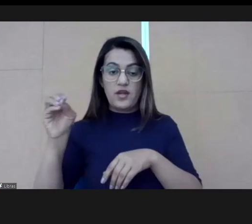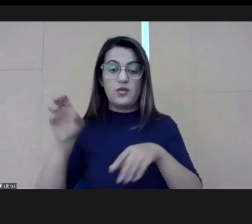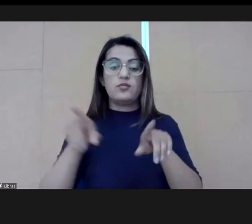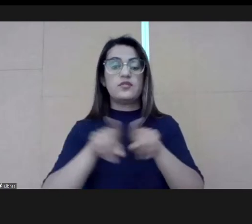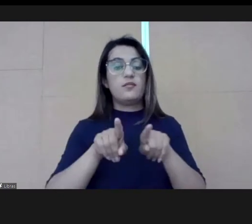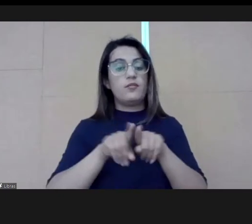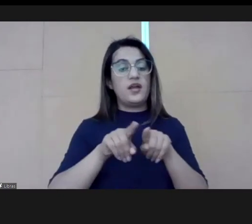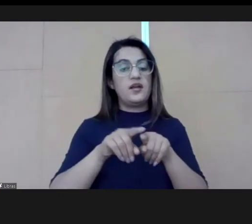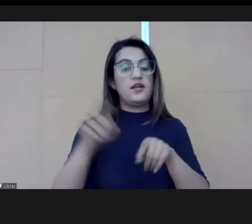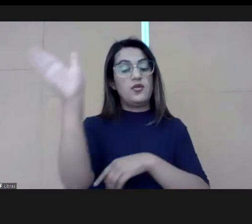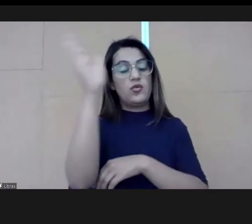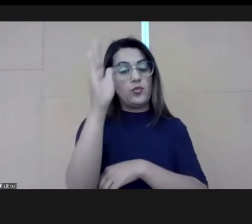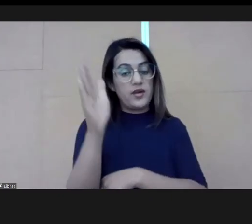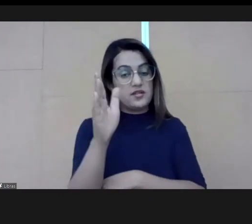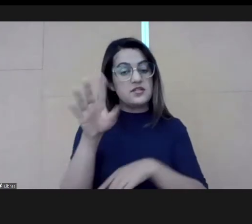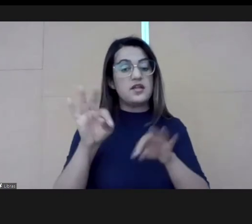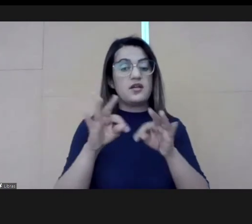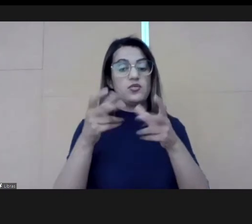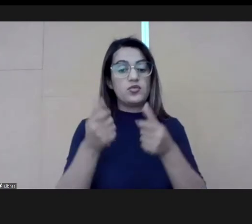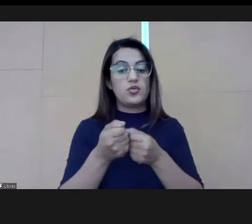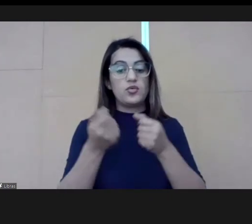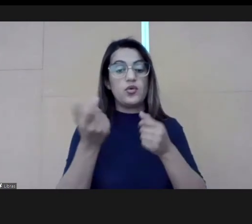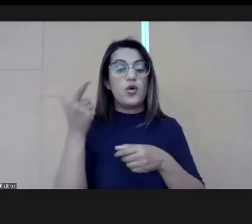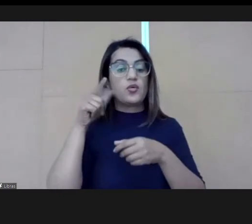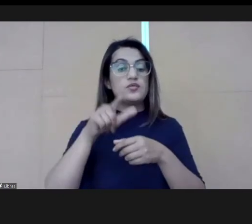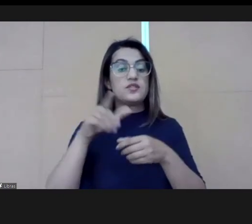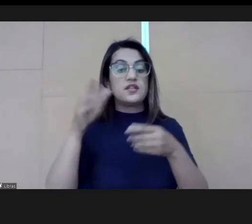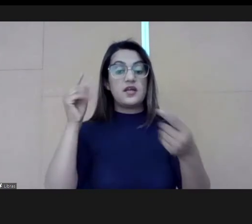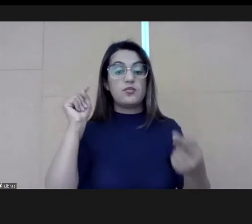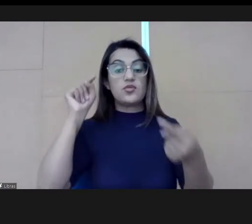,200 leaders enrolled.